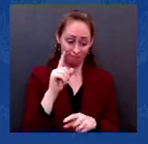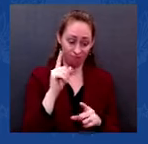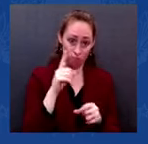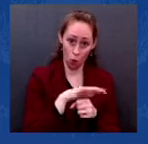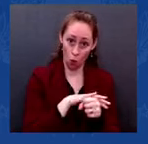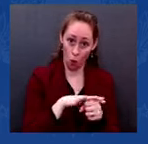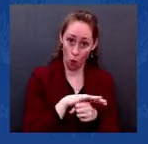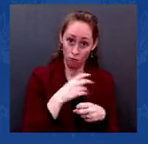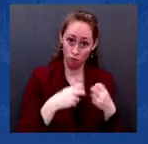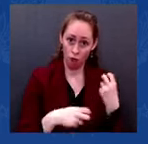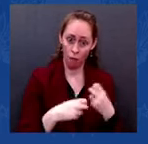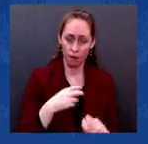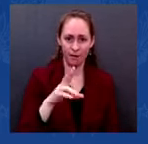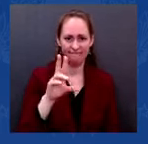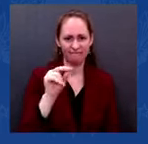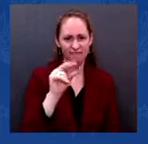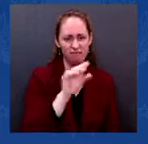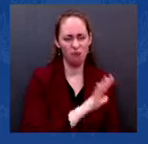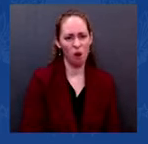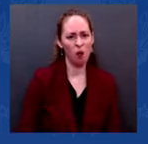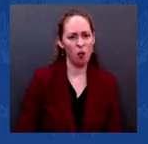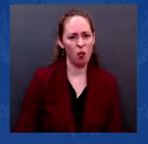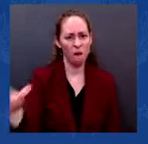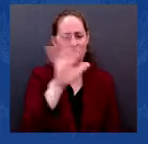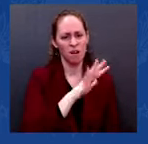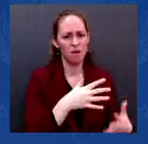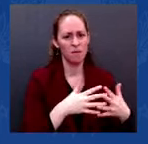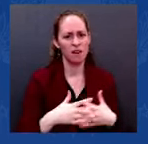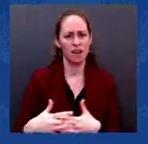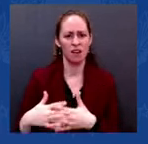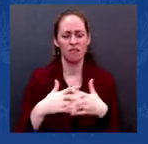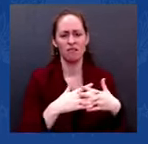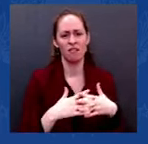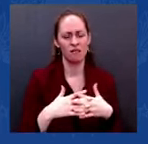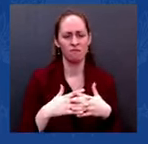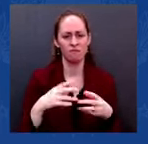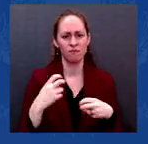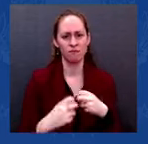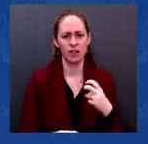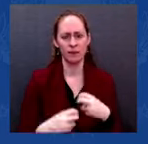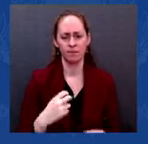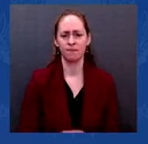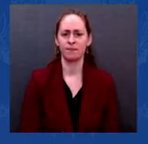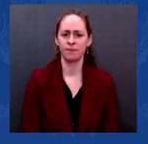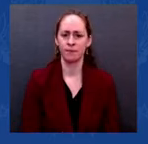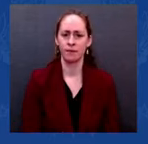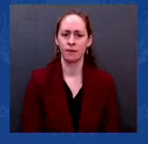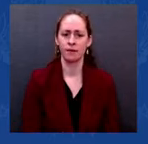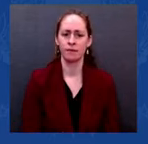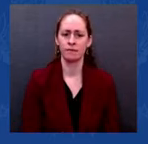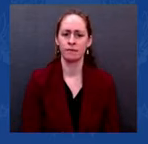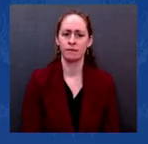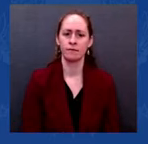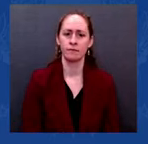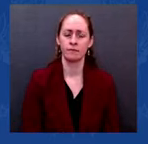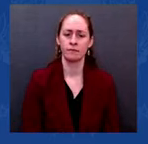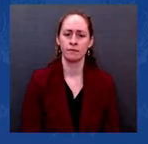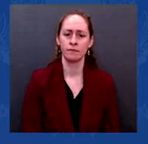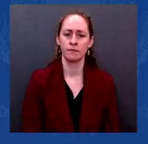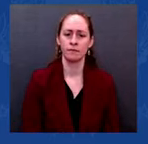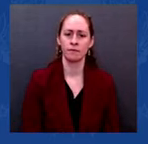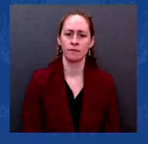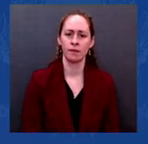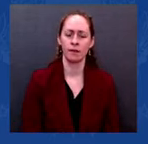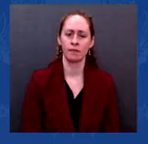We have 4% of the world's population, but 40% of the world's